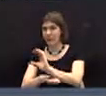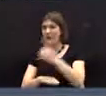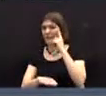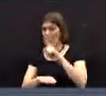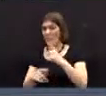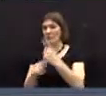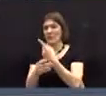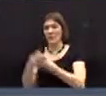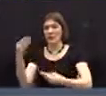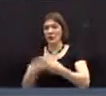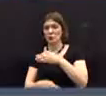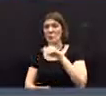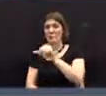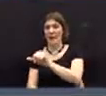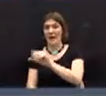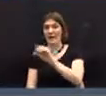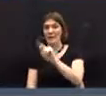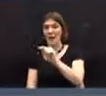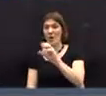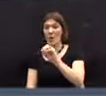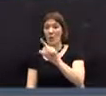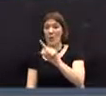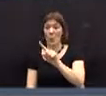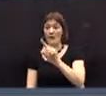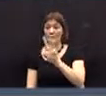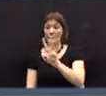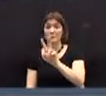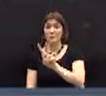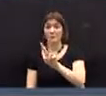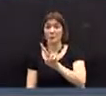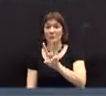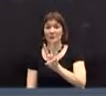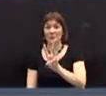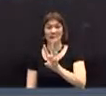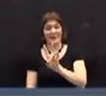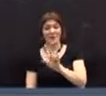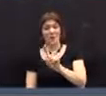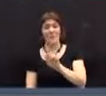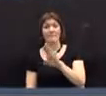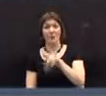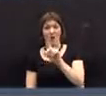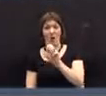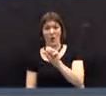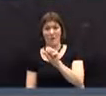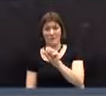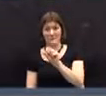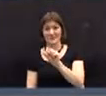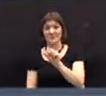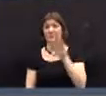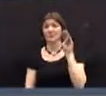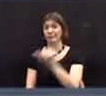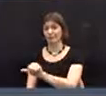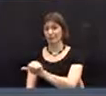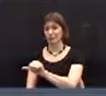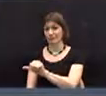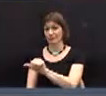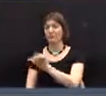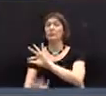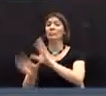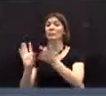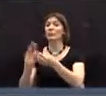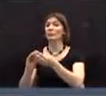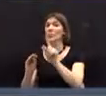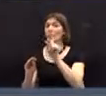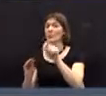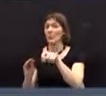number 0162271 bonds and notes, totaling